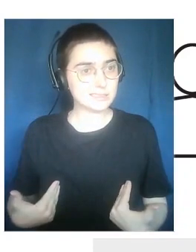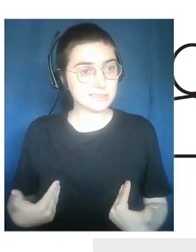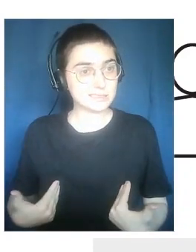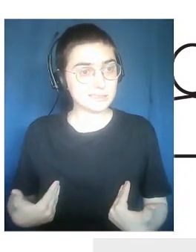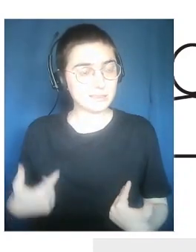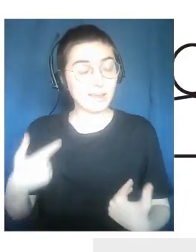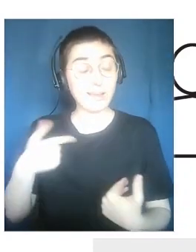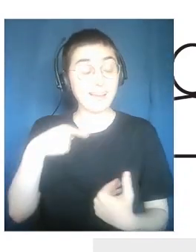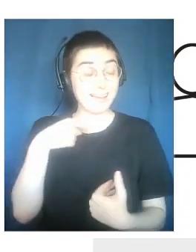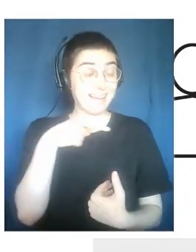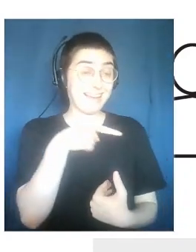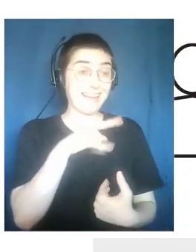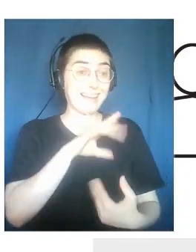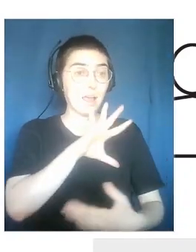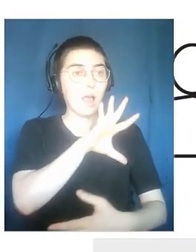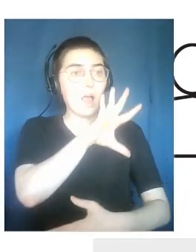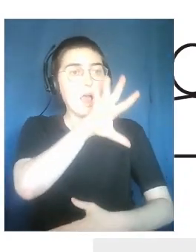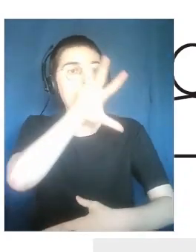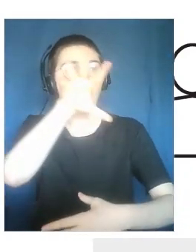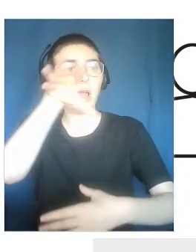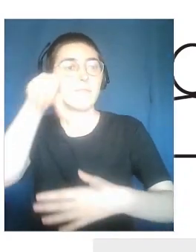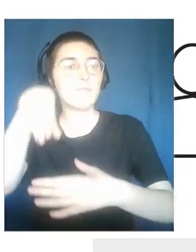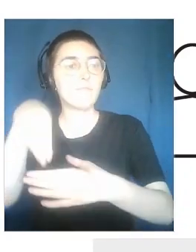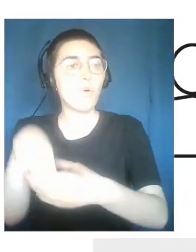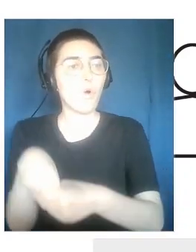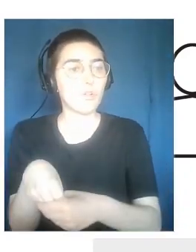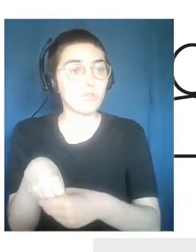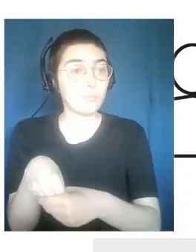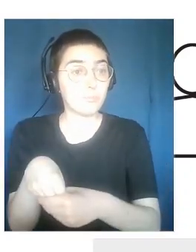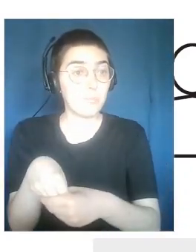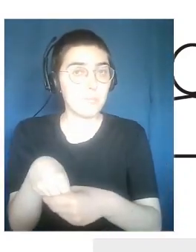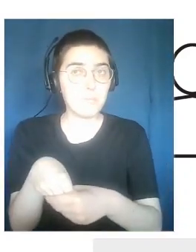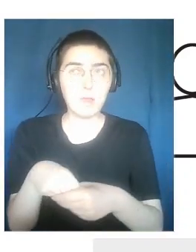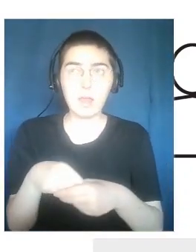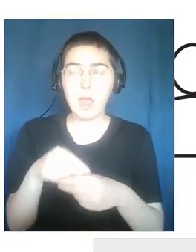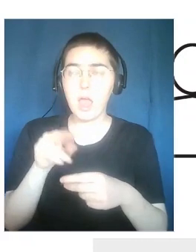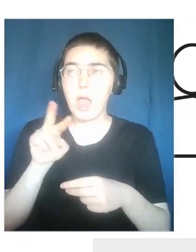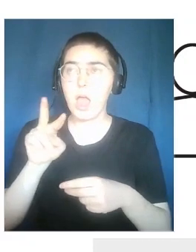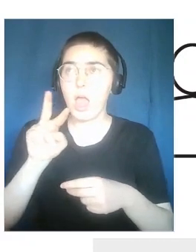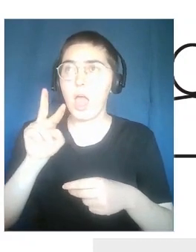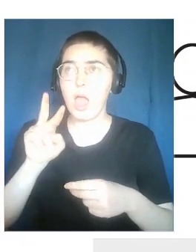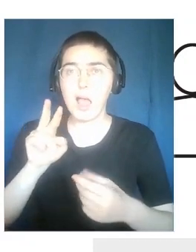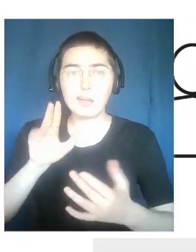element in the involvement and engagement